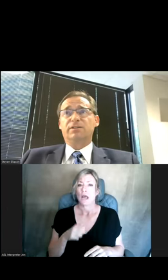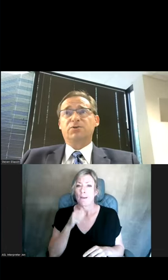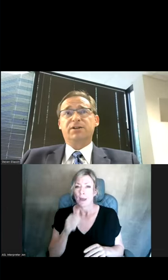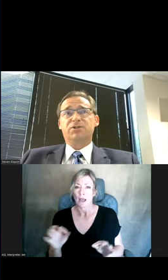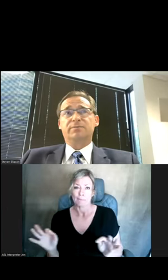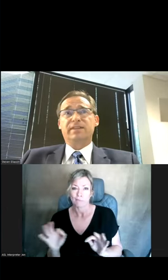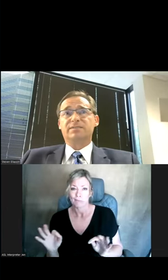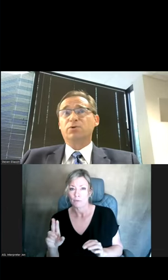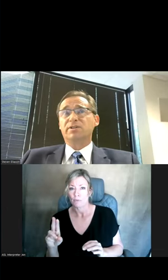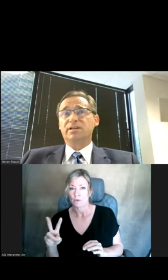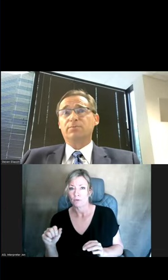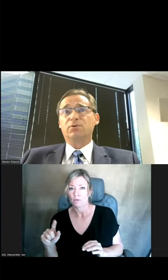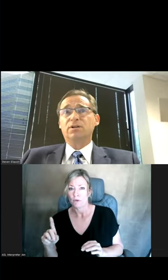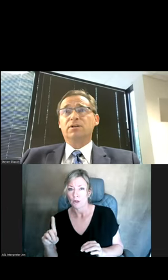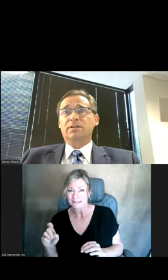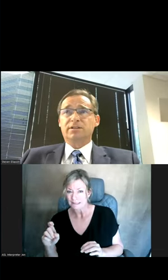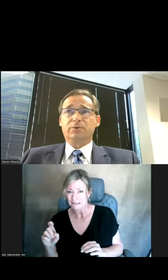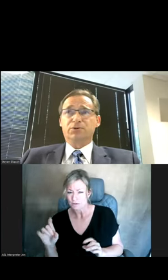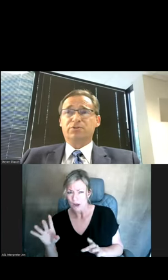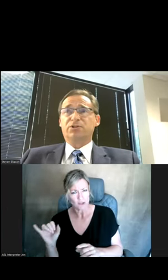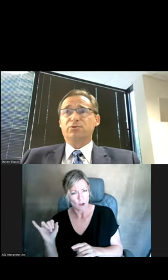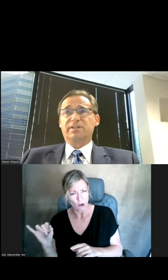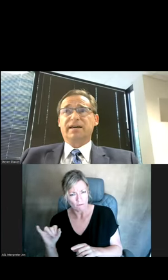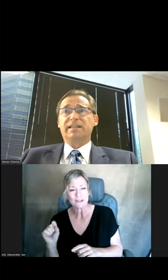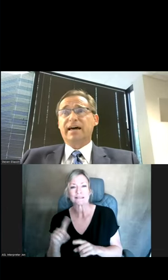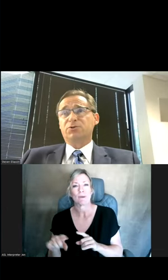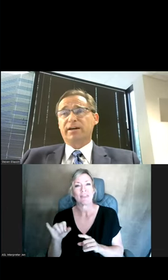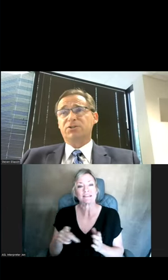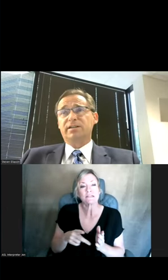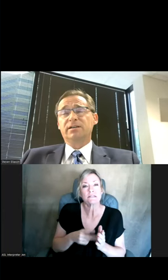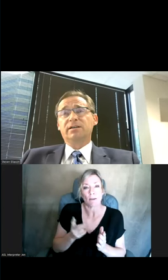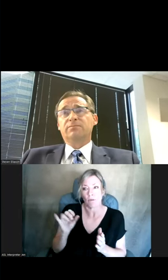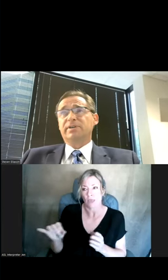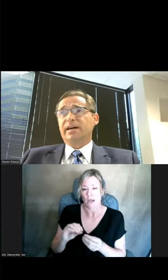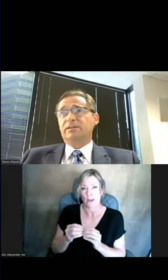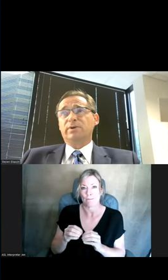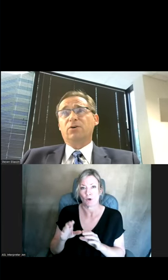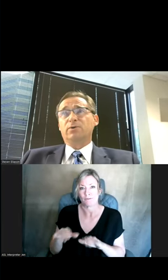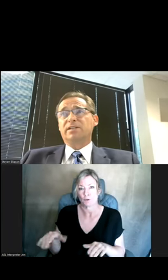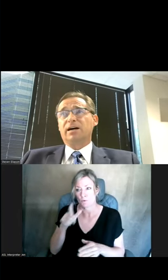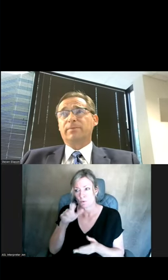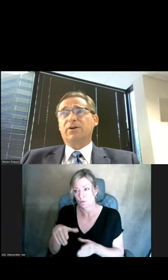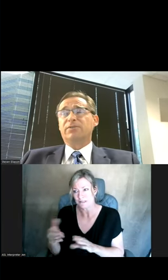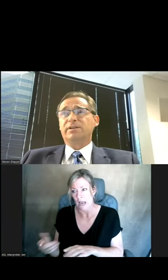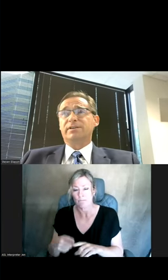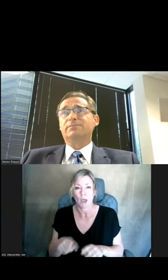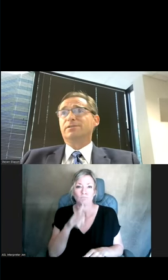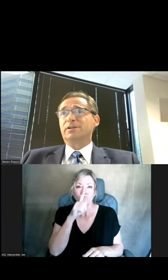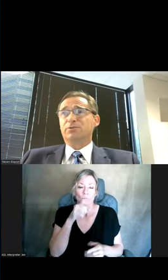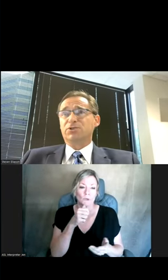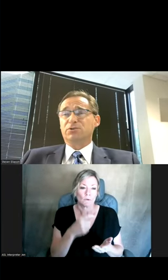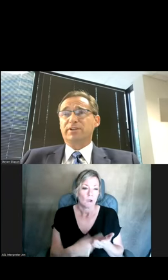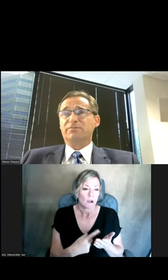the Uvalde tragedy, but that's more than double the number of children that died in that tragedy. But yet, we don't really talk about the